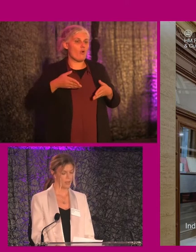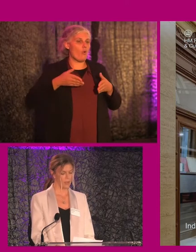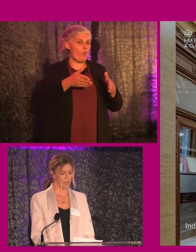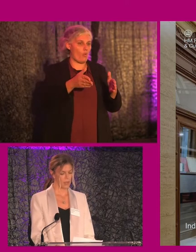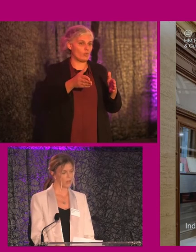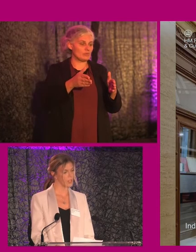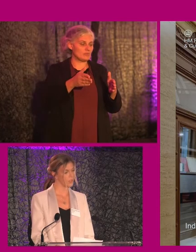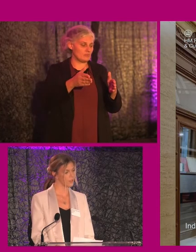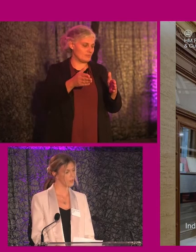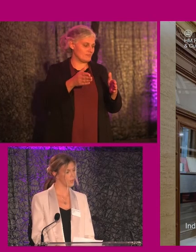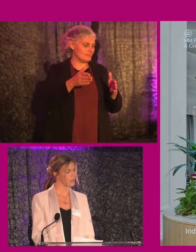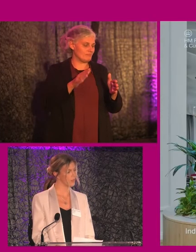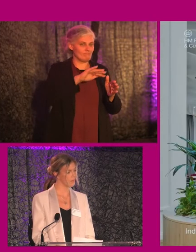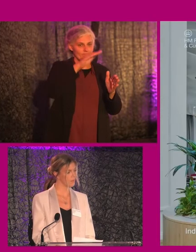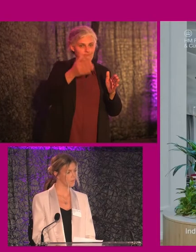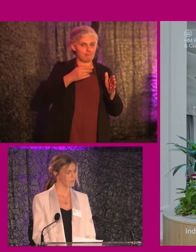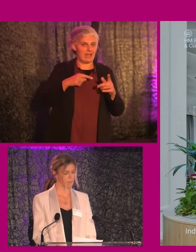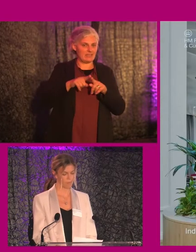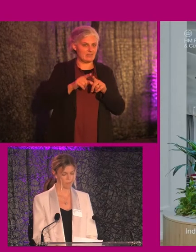and the Regency Suite.